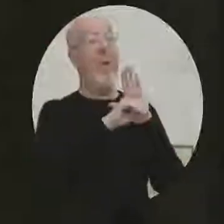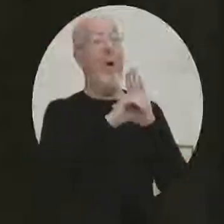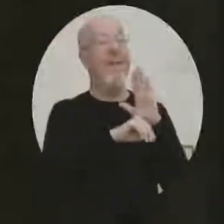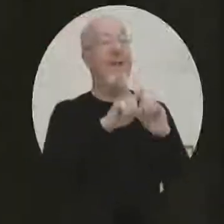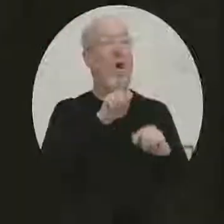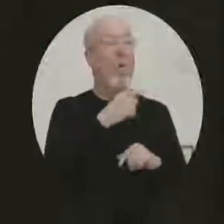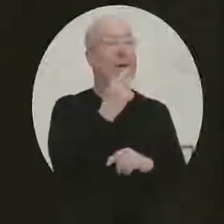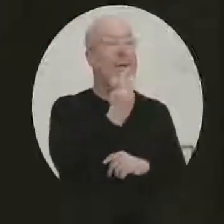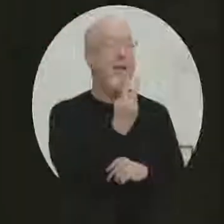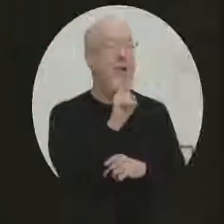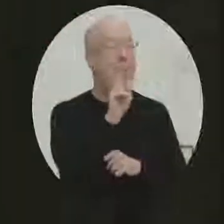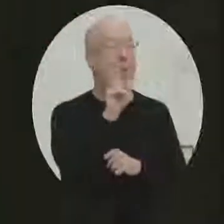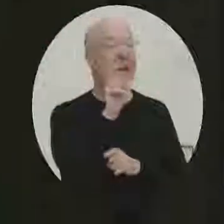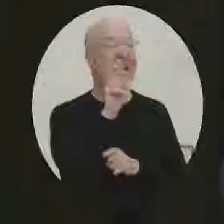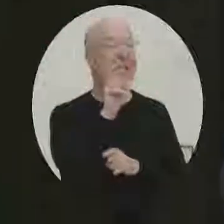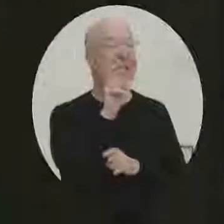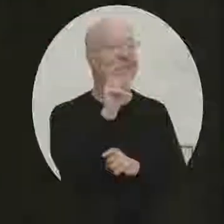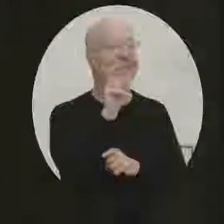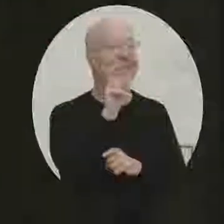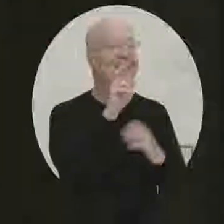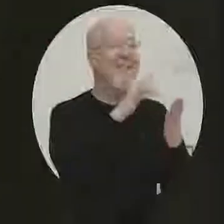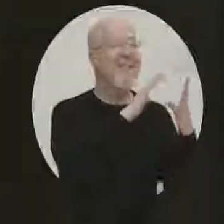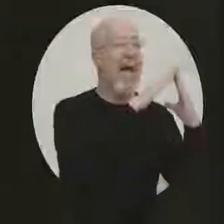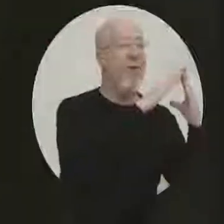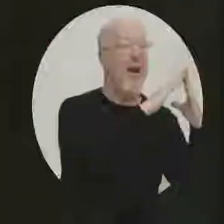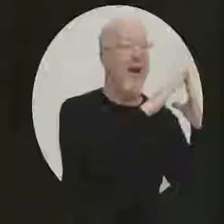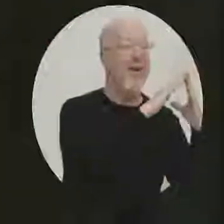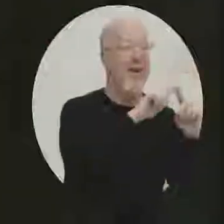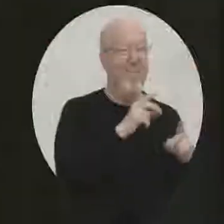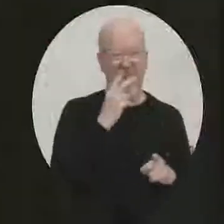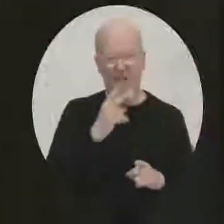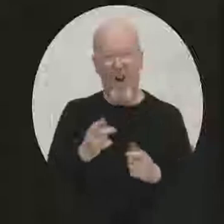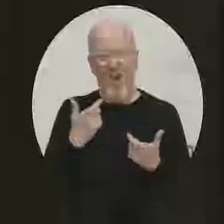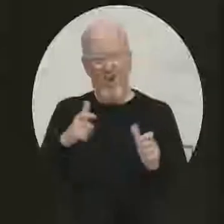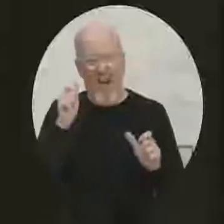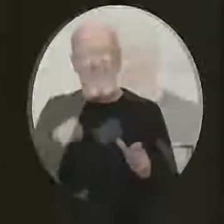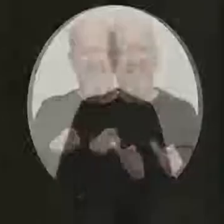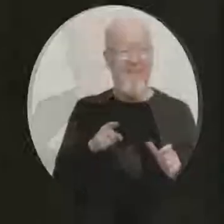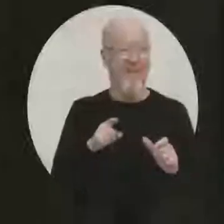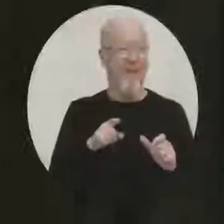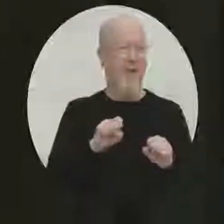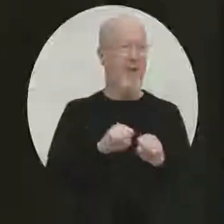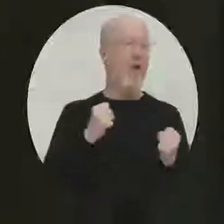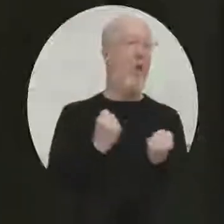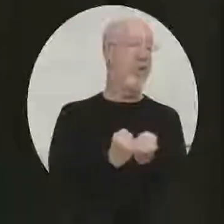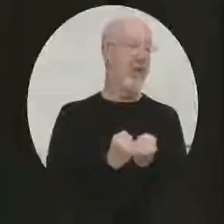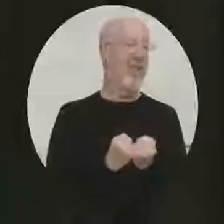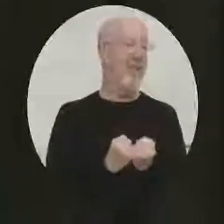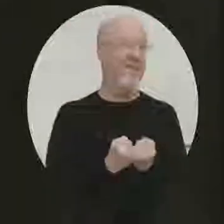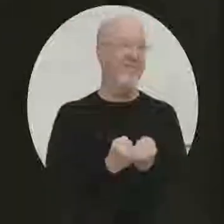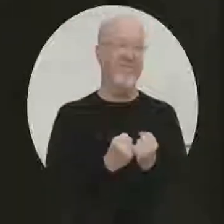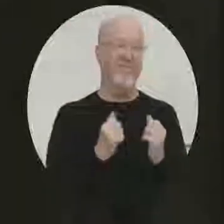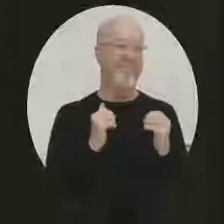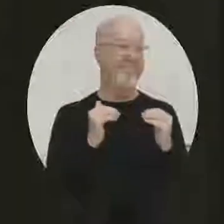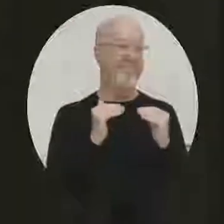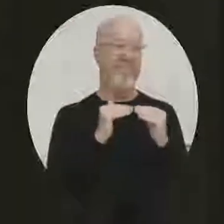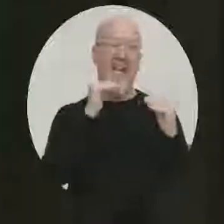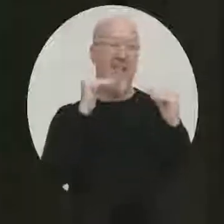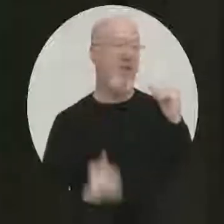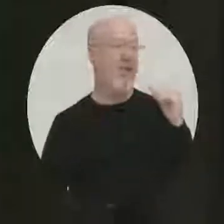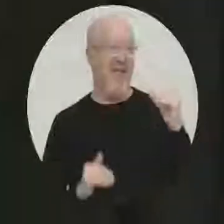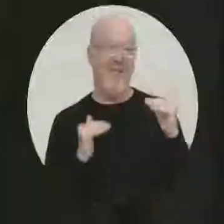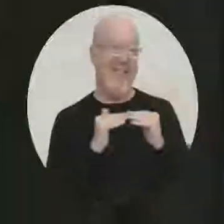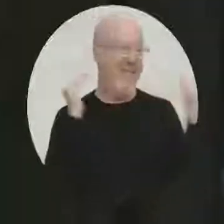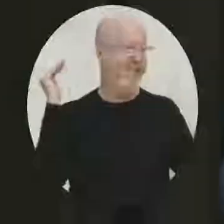justice tragedies ever in the history of our country. And what I also feel for those of us in the room that are on the government side of this business